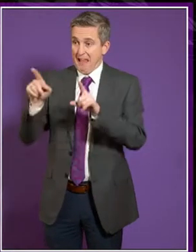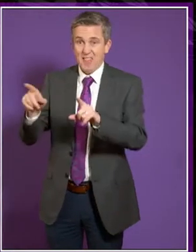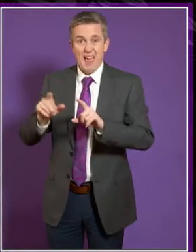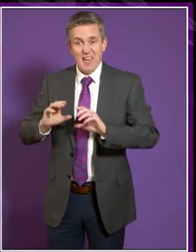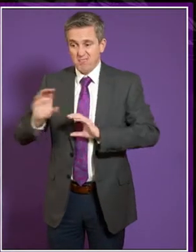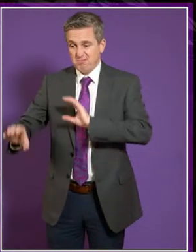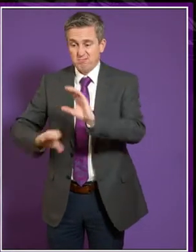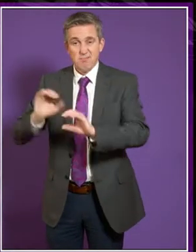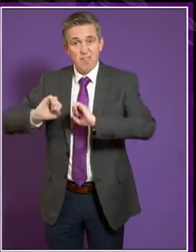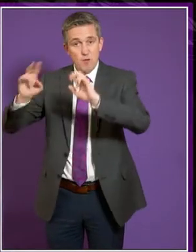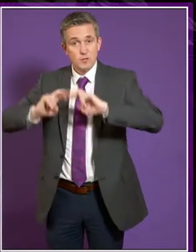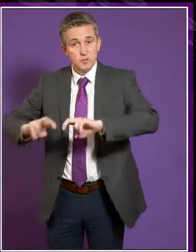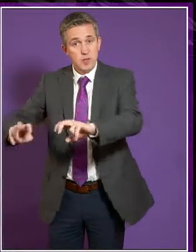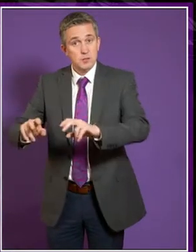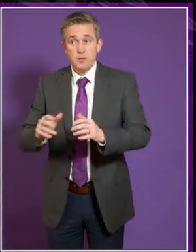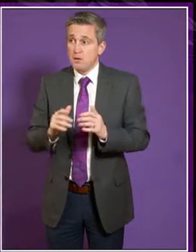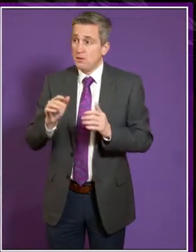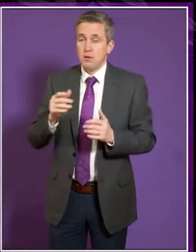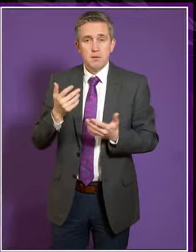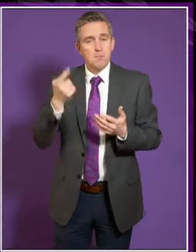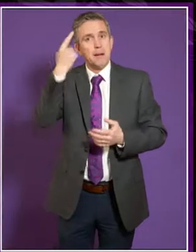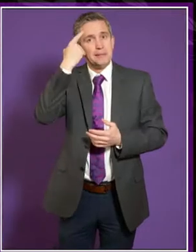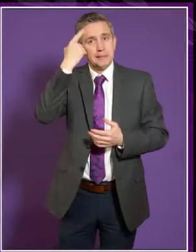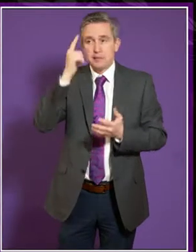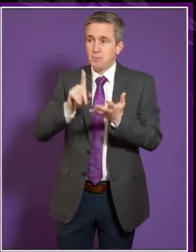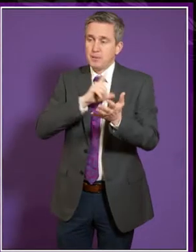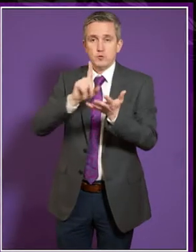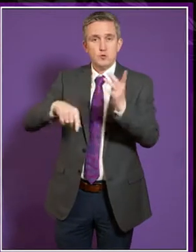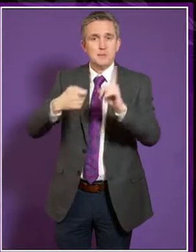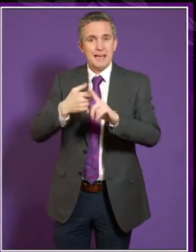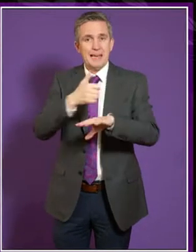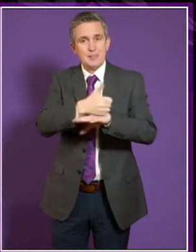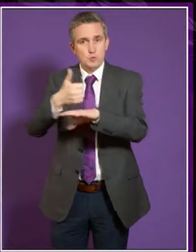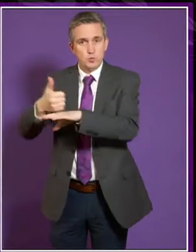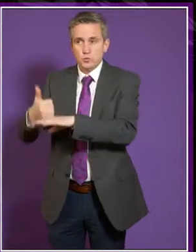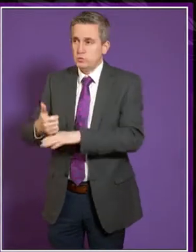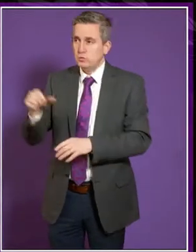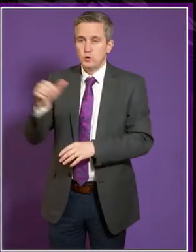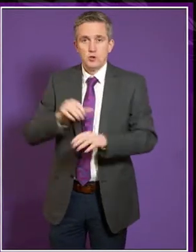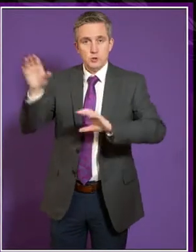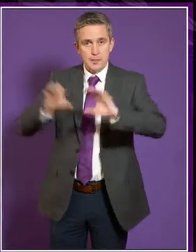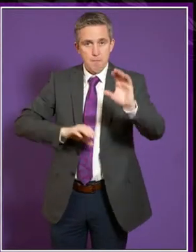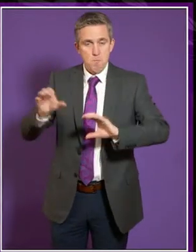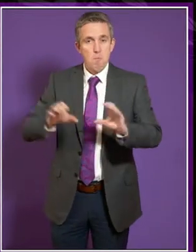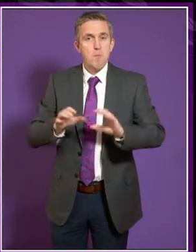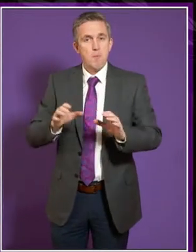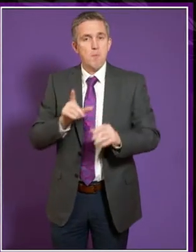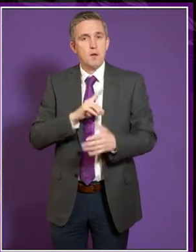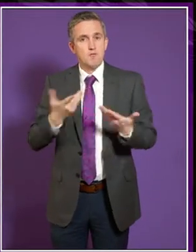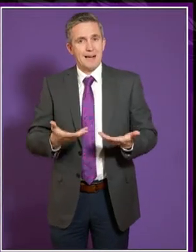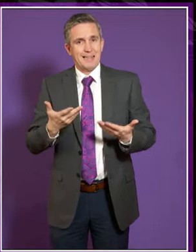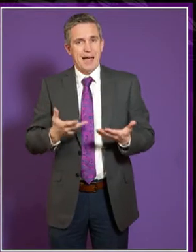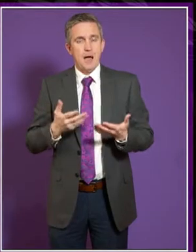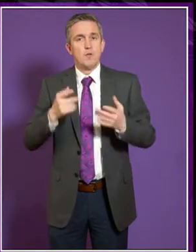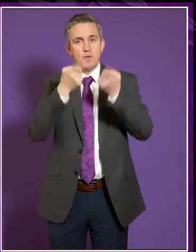sense because the UK institutions currently get more out in terms of research funding than the UK puts in, substantially